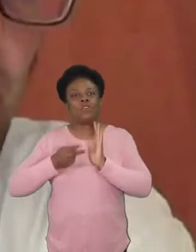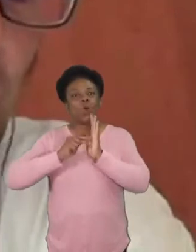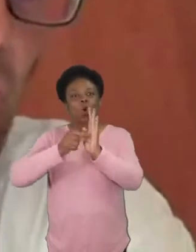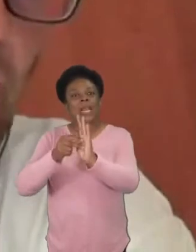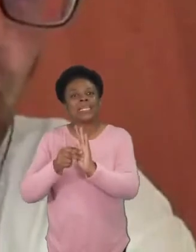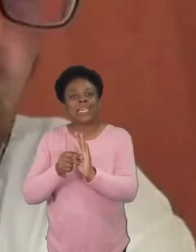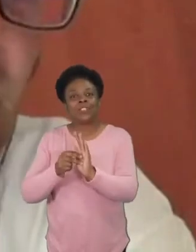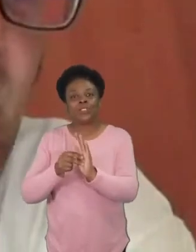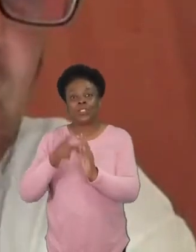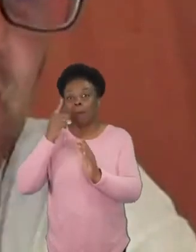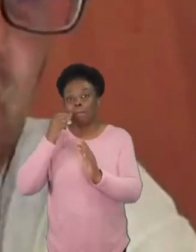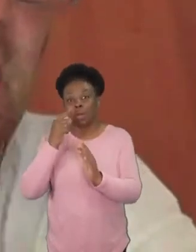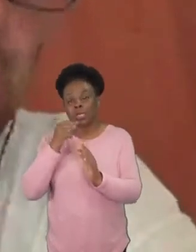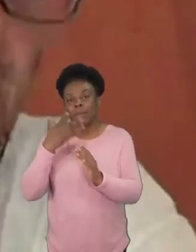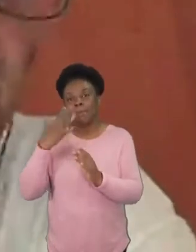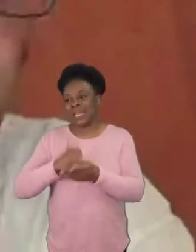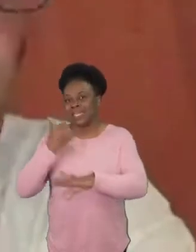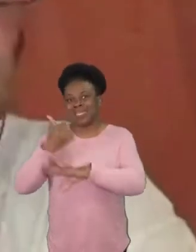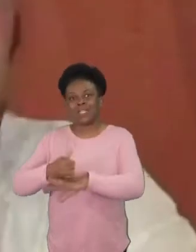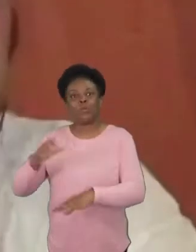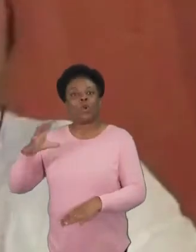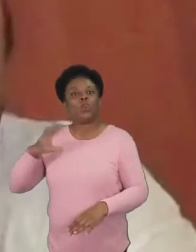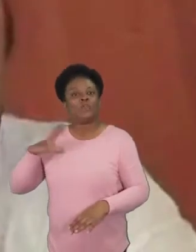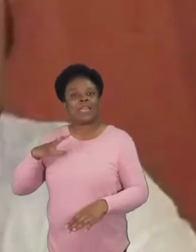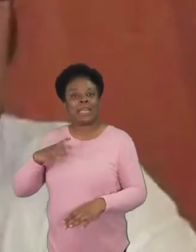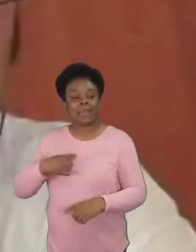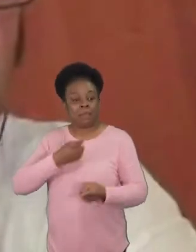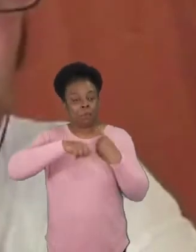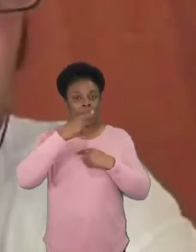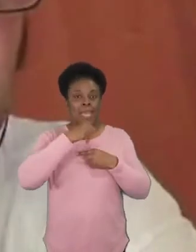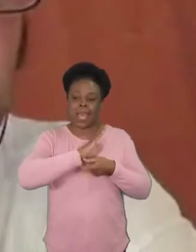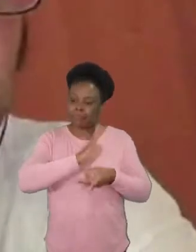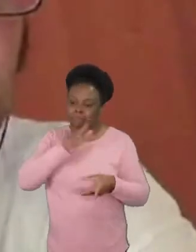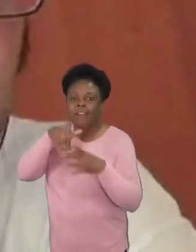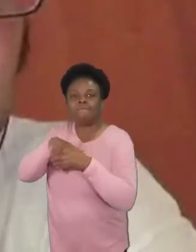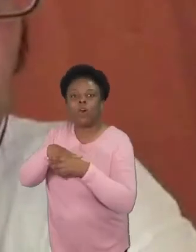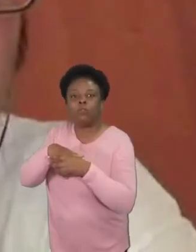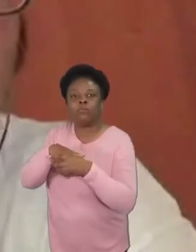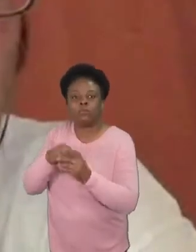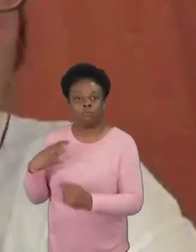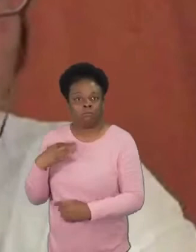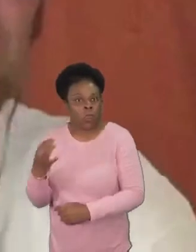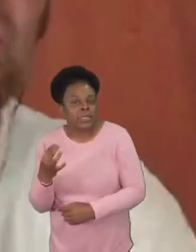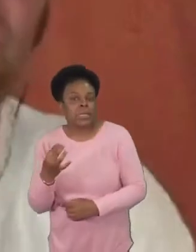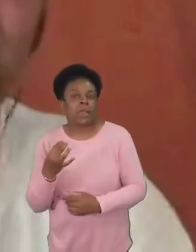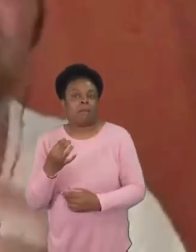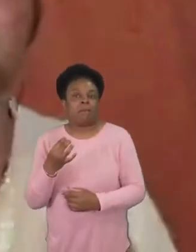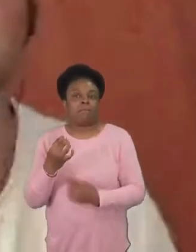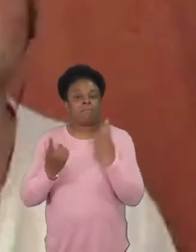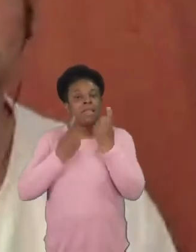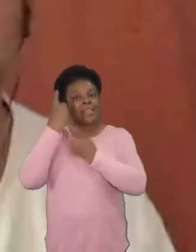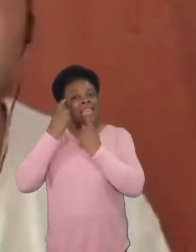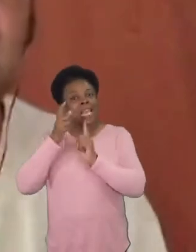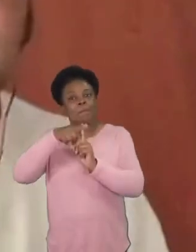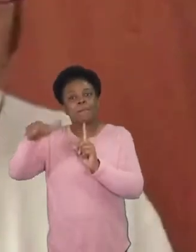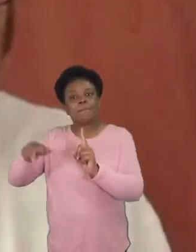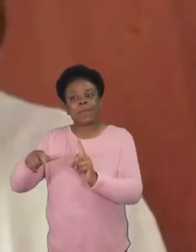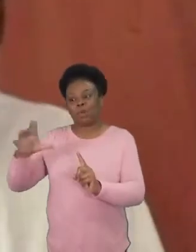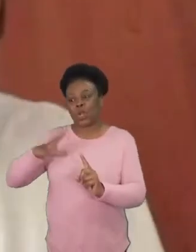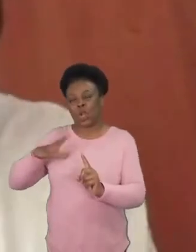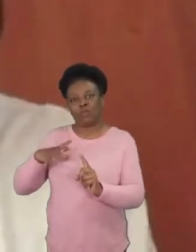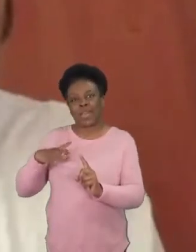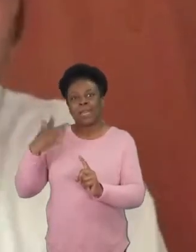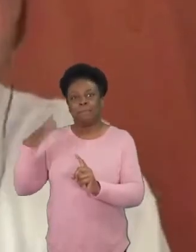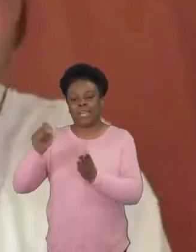relationship or better yet led by um immigrants um and let's find folks that are already writing